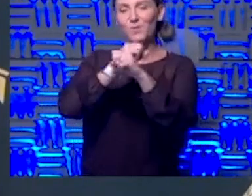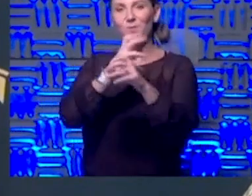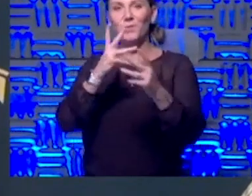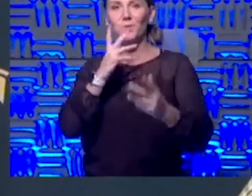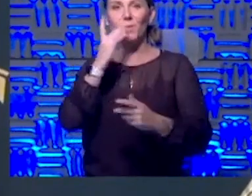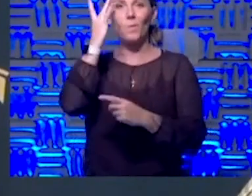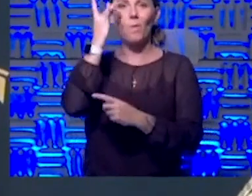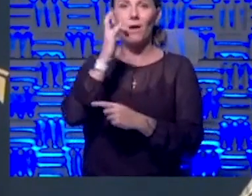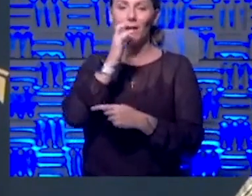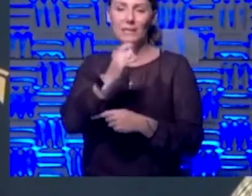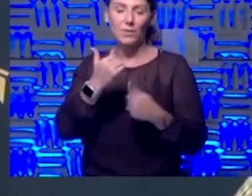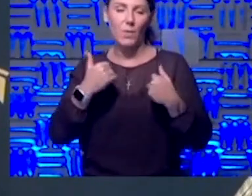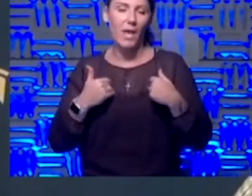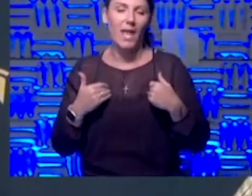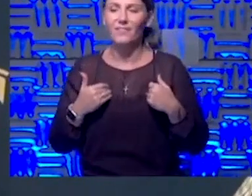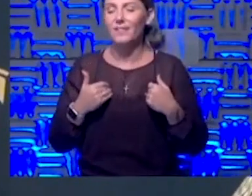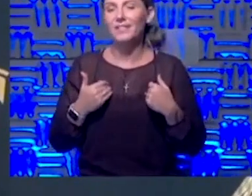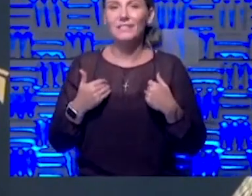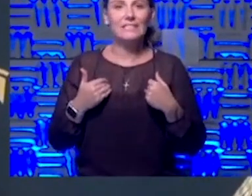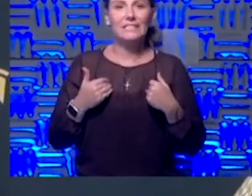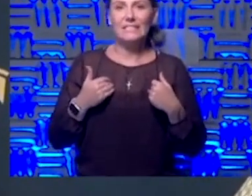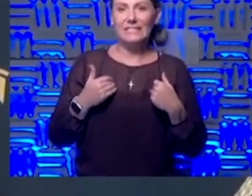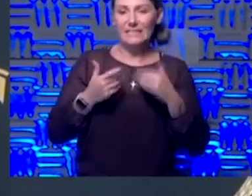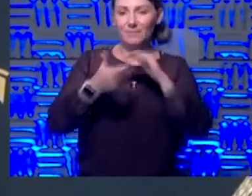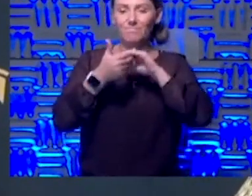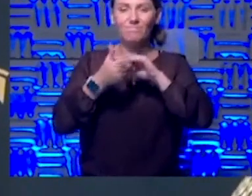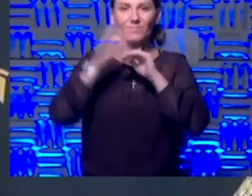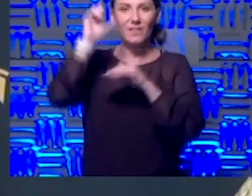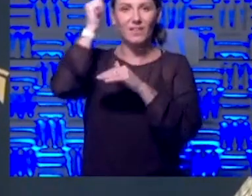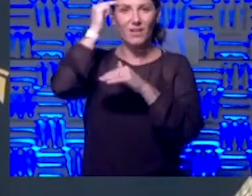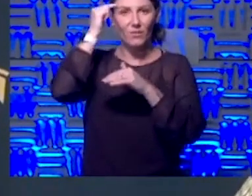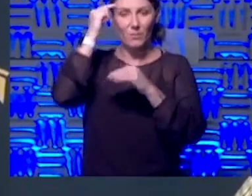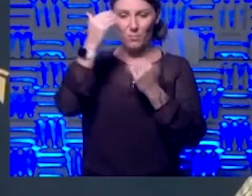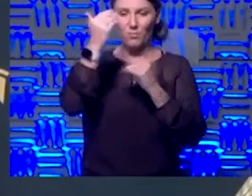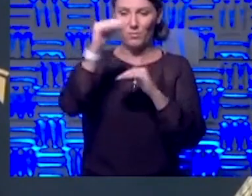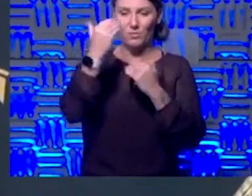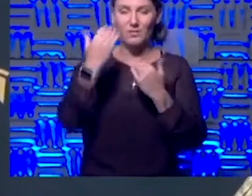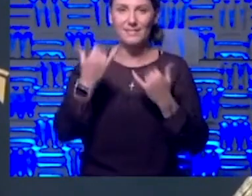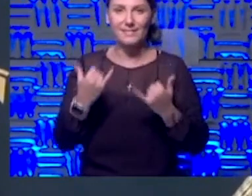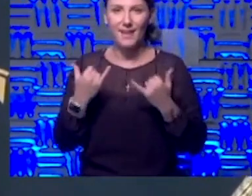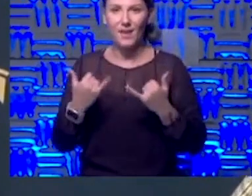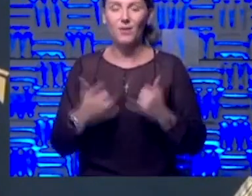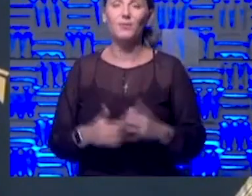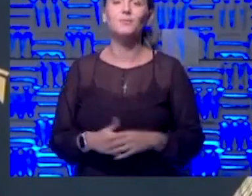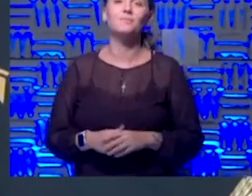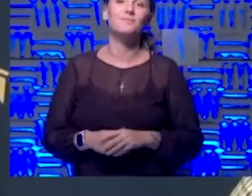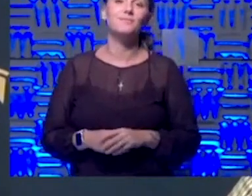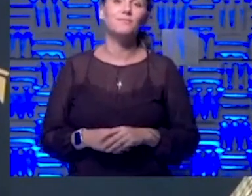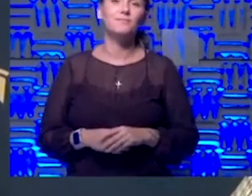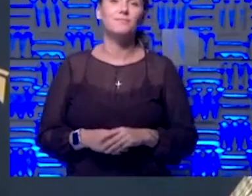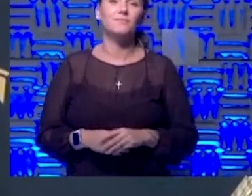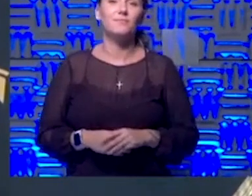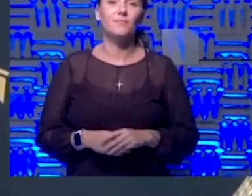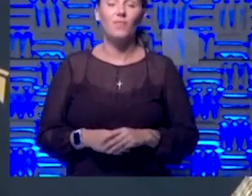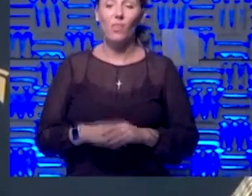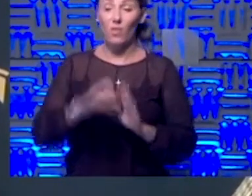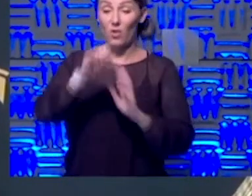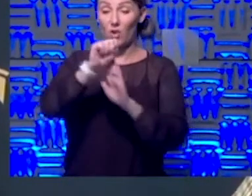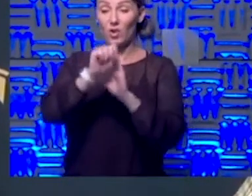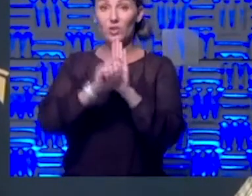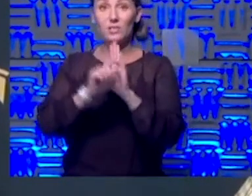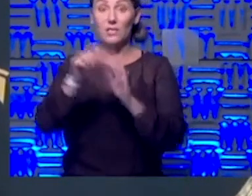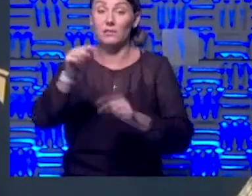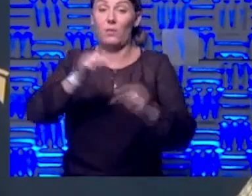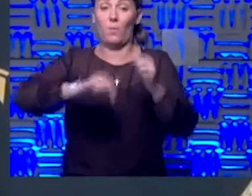have the accompanying governmental restrictions right now. And there are some states that are going back to